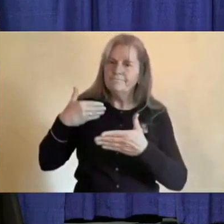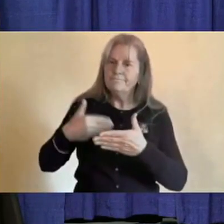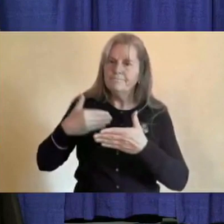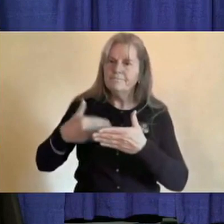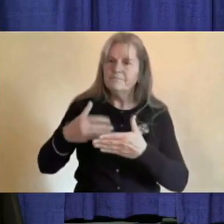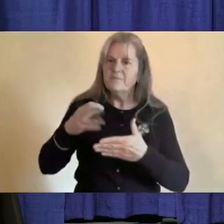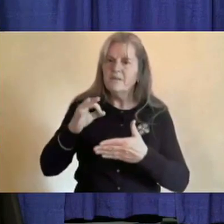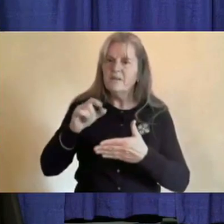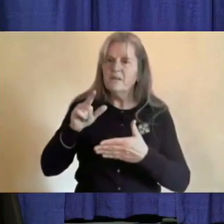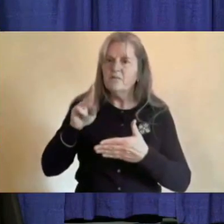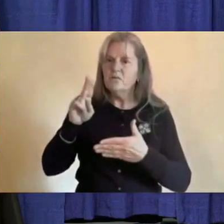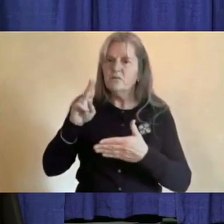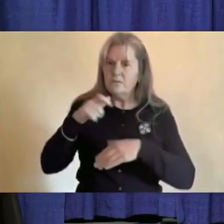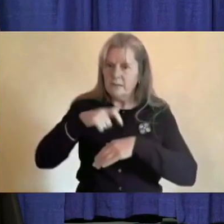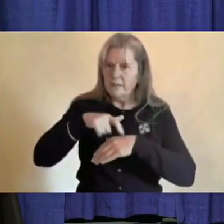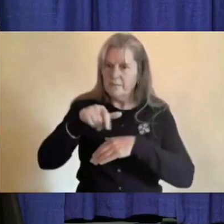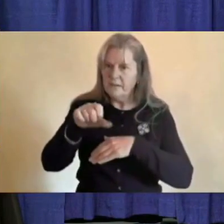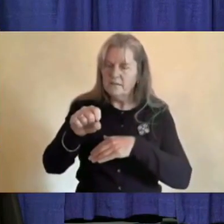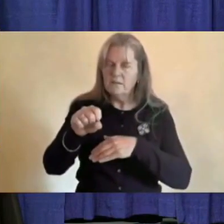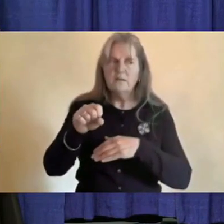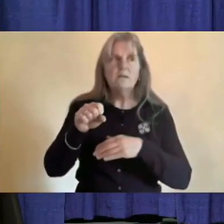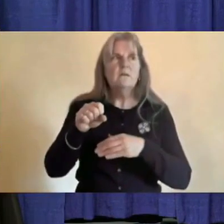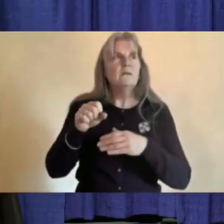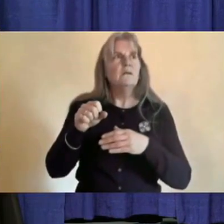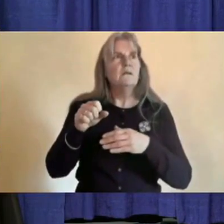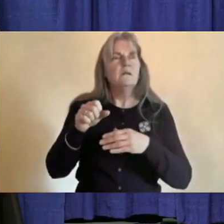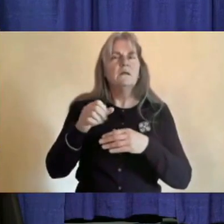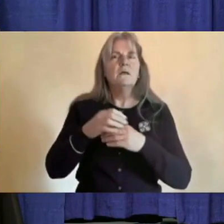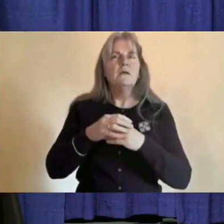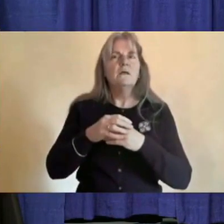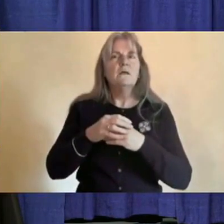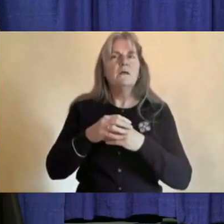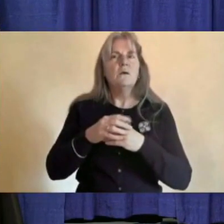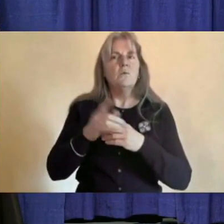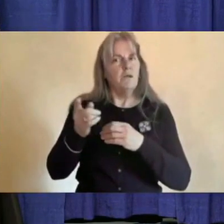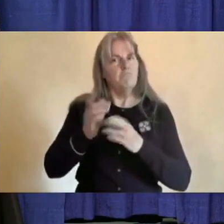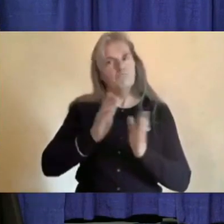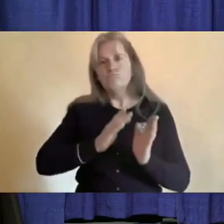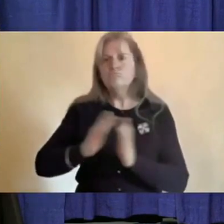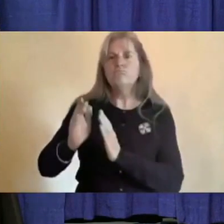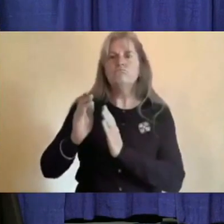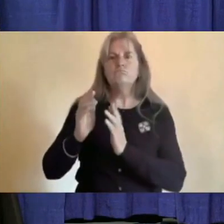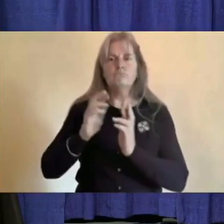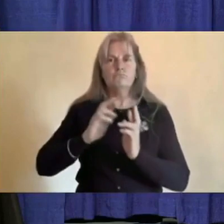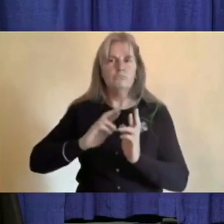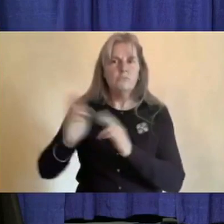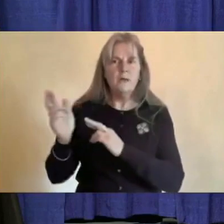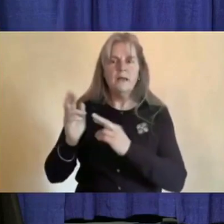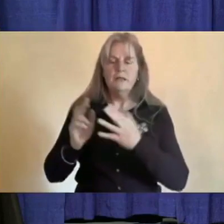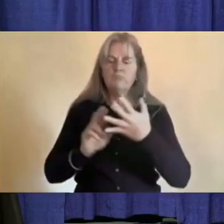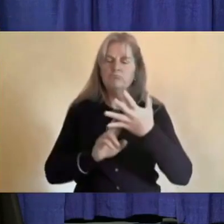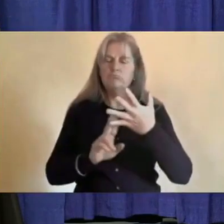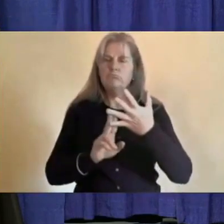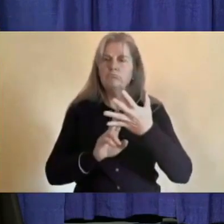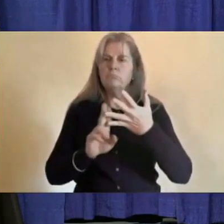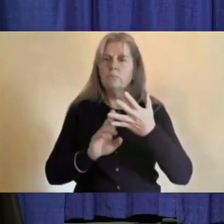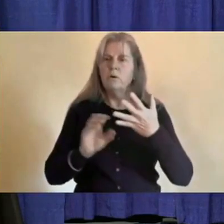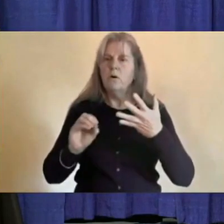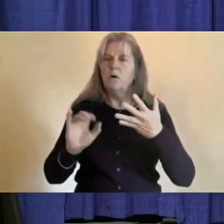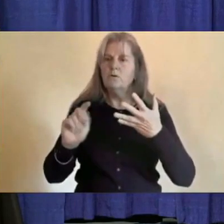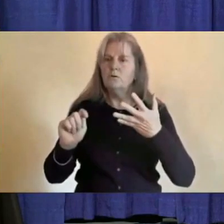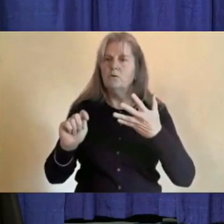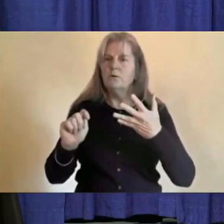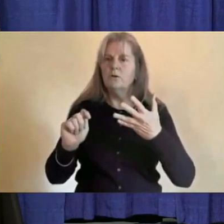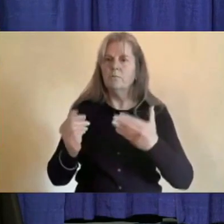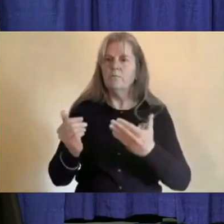there, we are preparing for late October introduction, and as always, starting